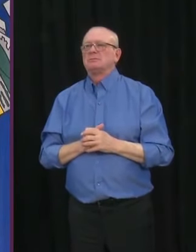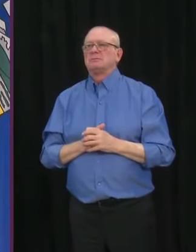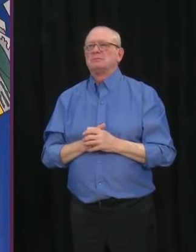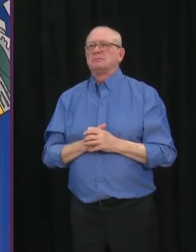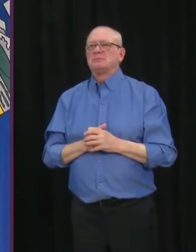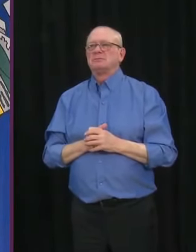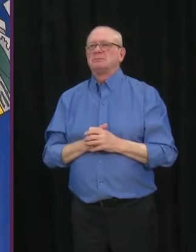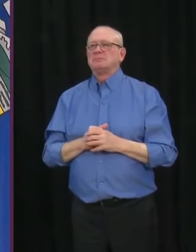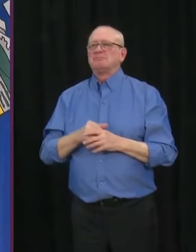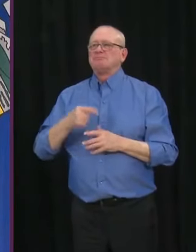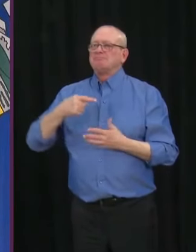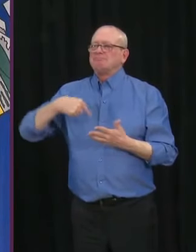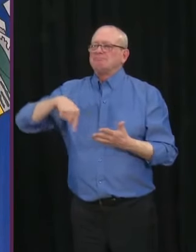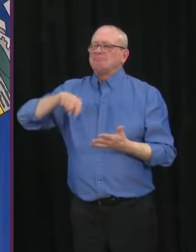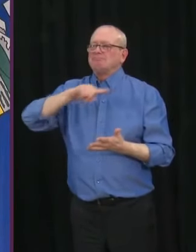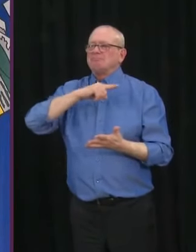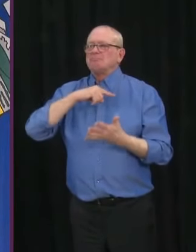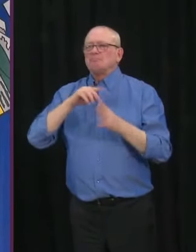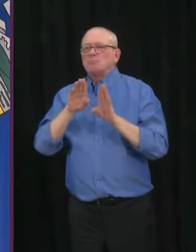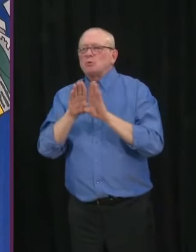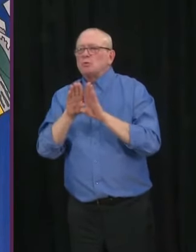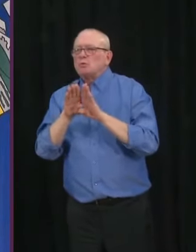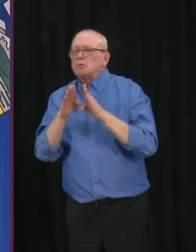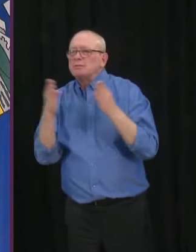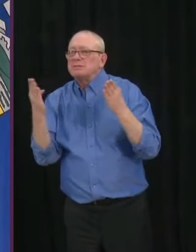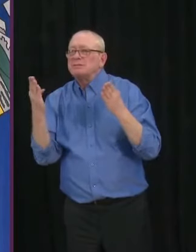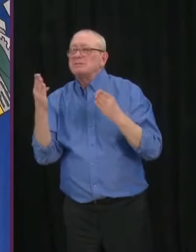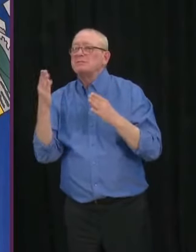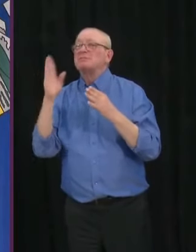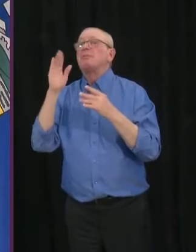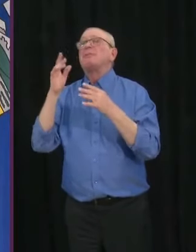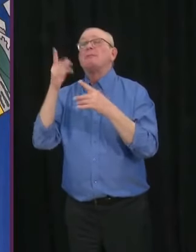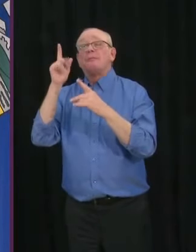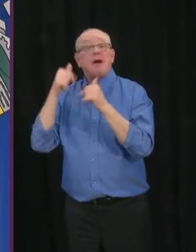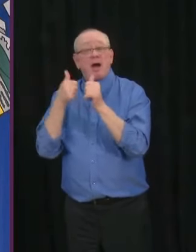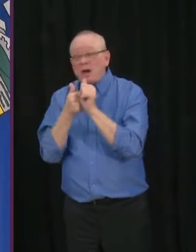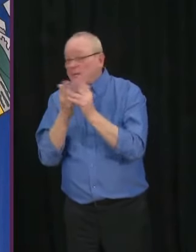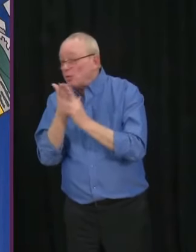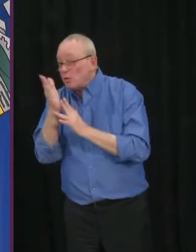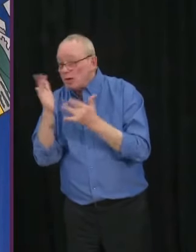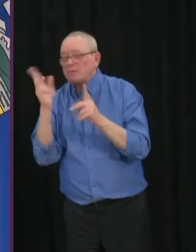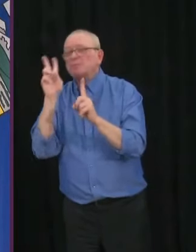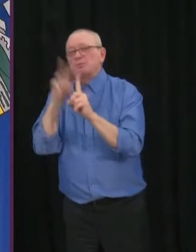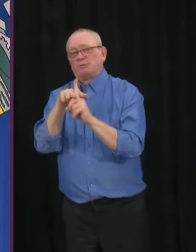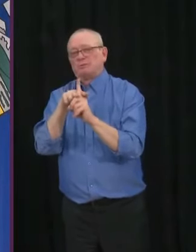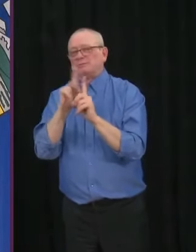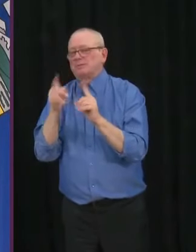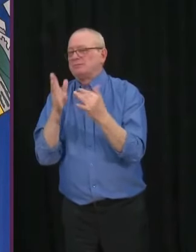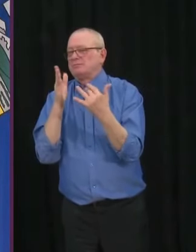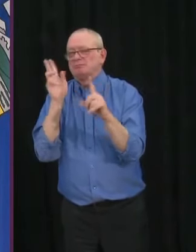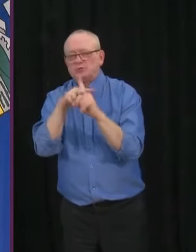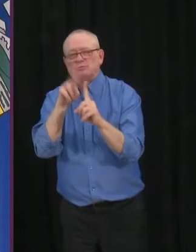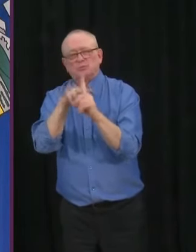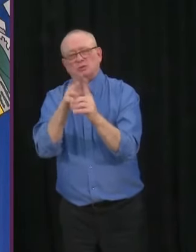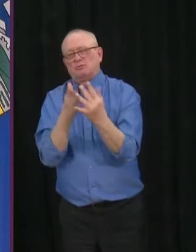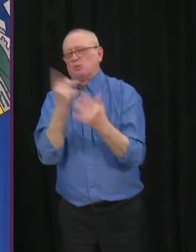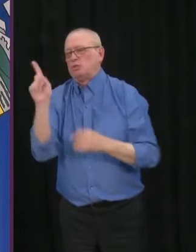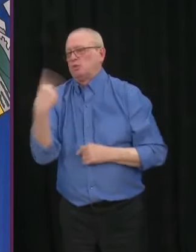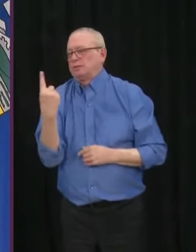them to open for appointment only. All right, we've got time for three more questions. Operator, could you put through the next caller?